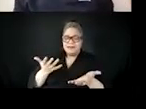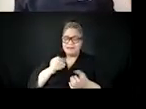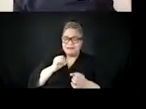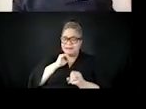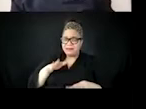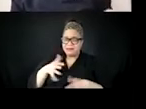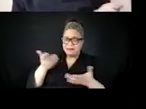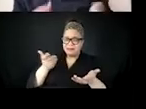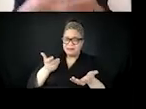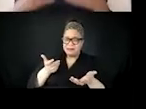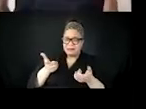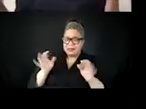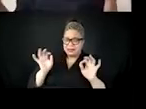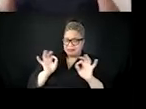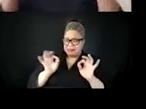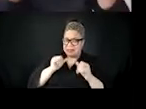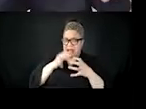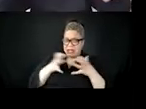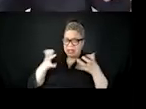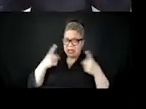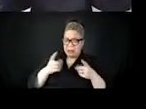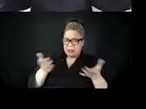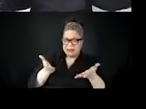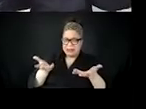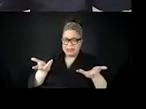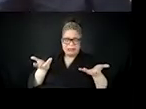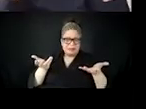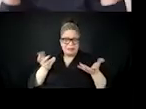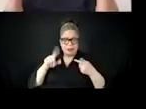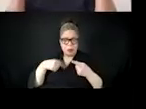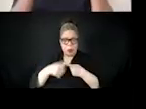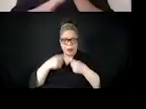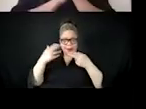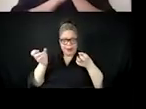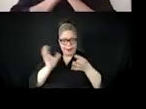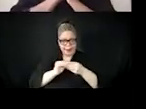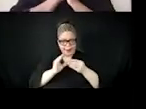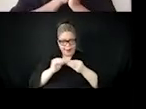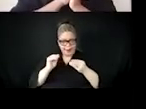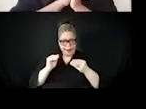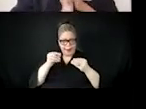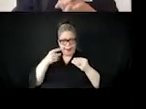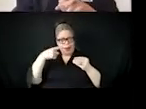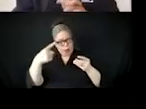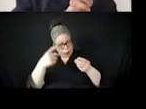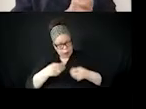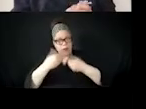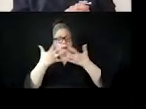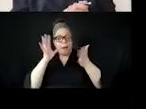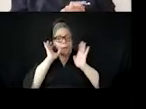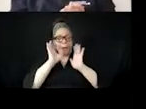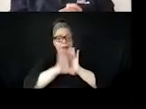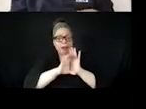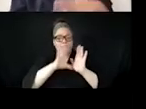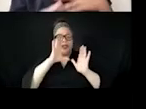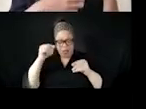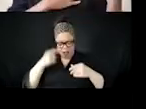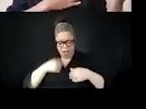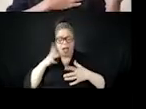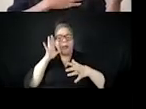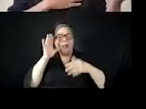I'll furnish the war. And that's really, I think, um, a testament to how, I guess if you're talking specifically about visual disinformation,